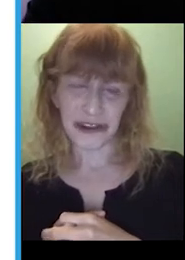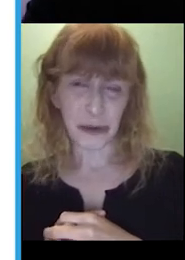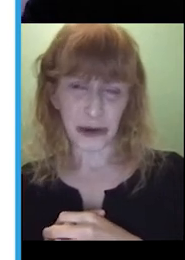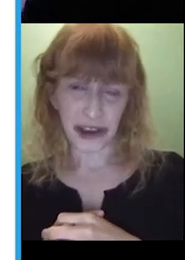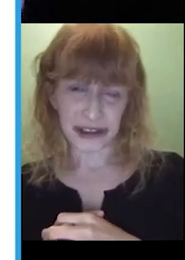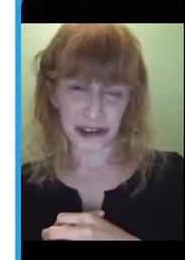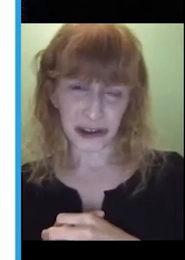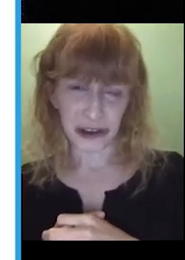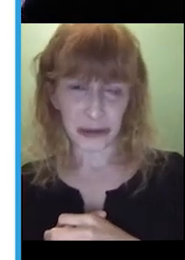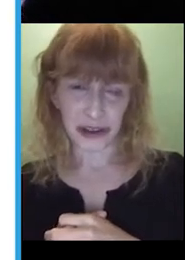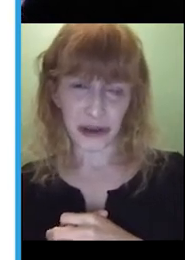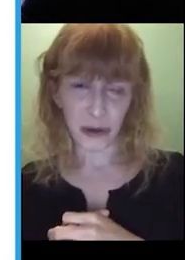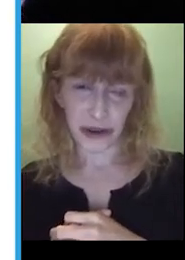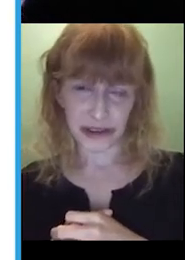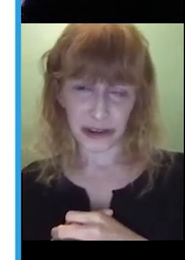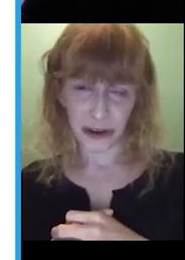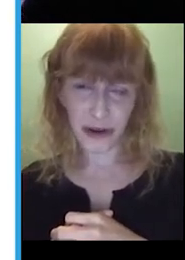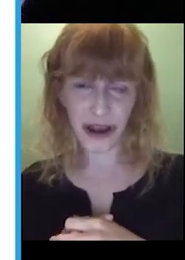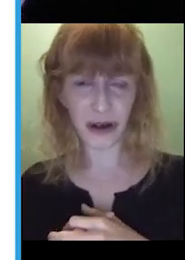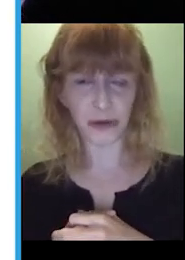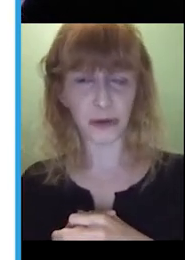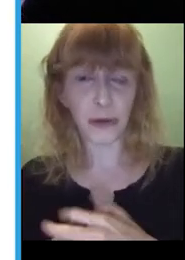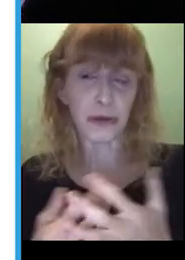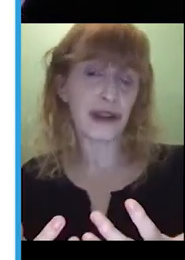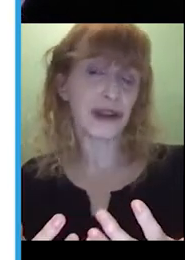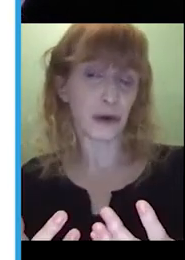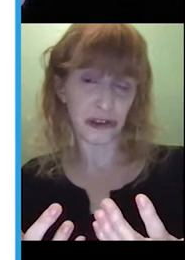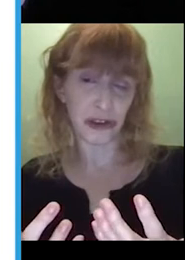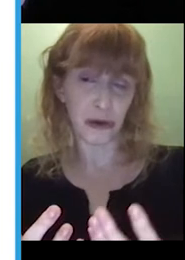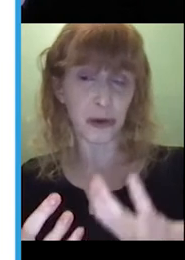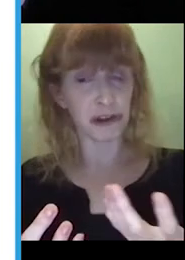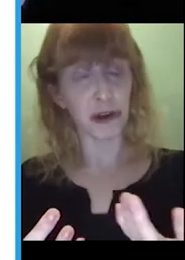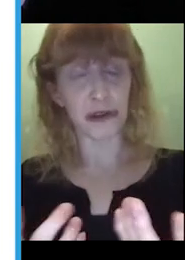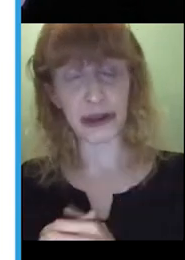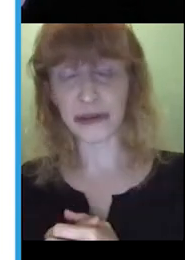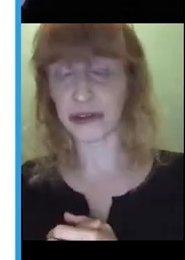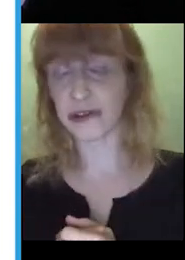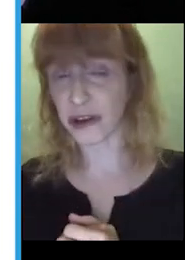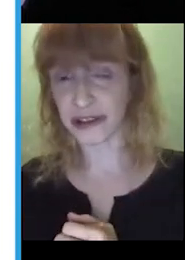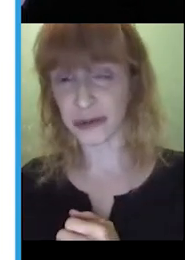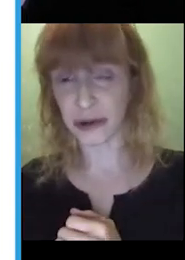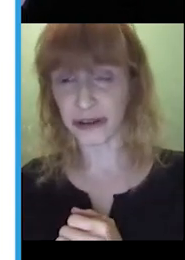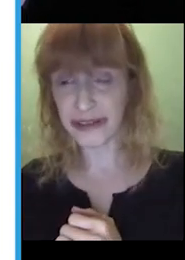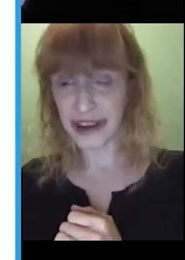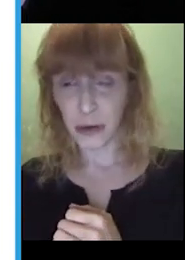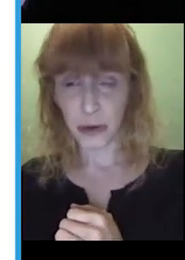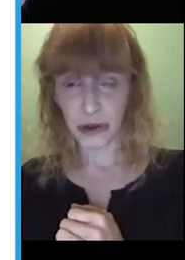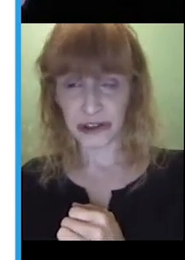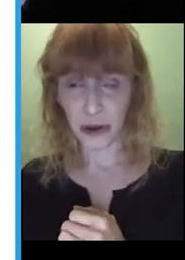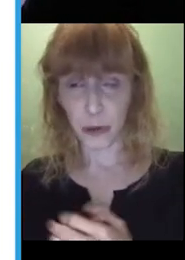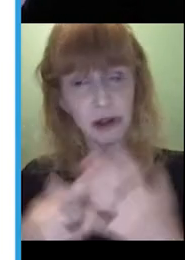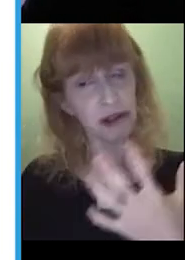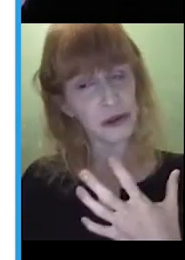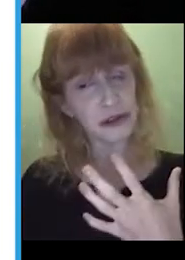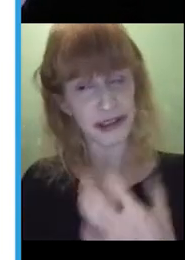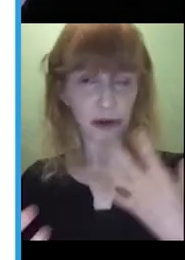You know, there's no point asking a child something that you already know. What we really want to know, and we want to show respect for the child as well, we want